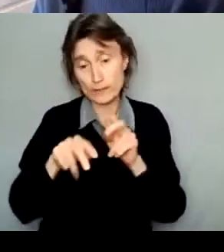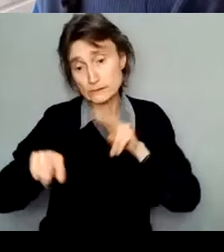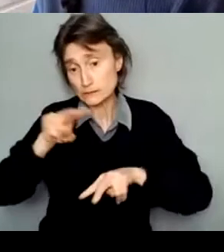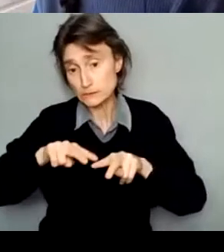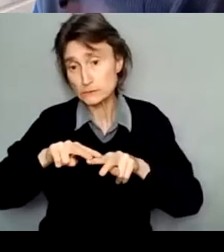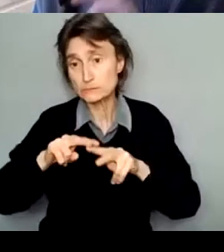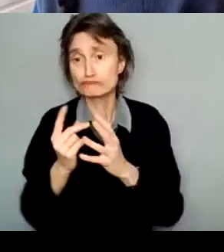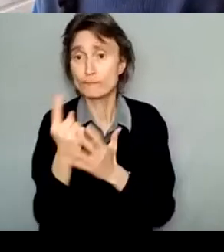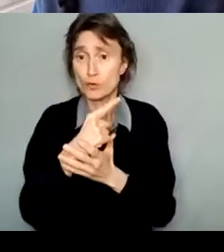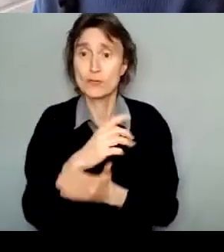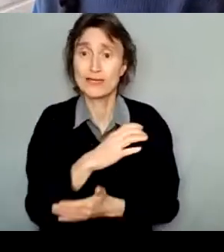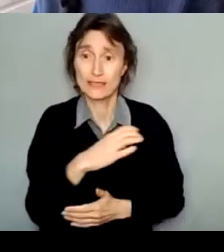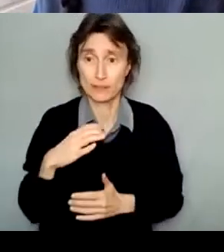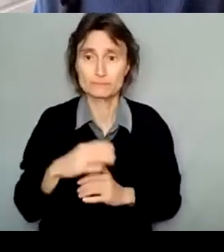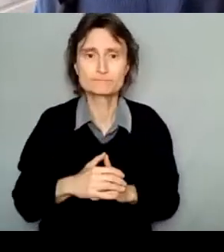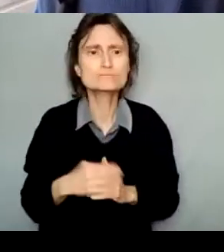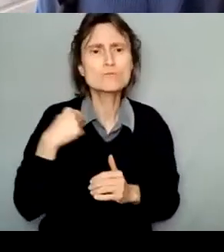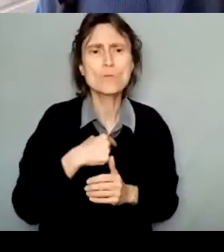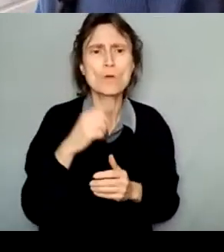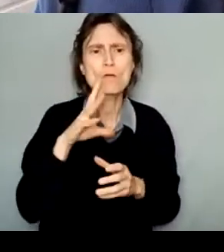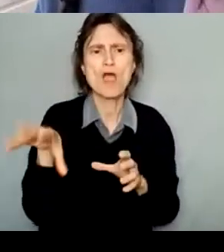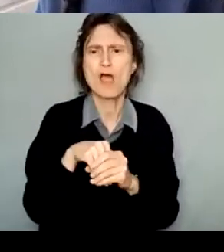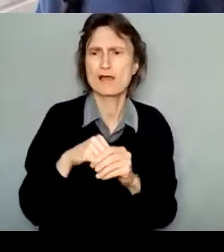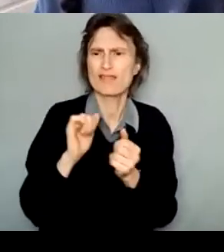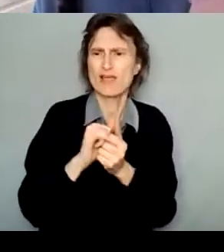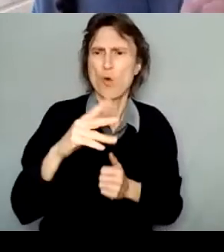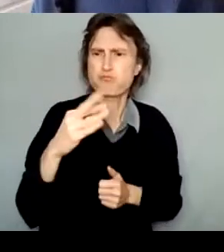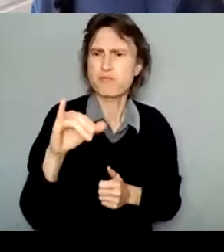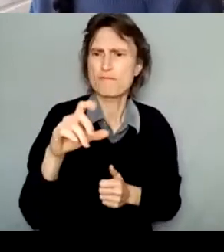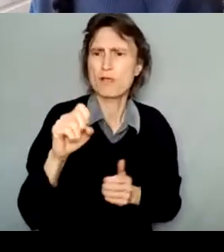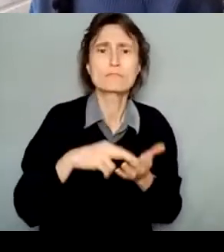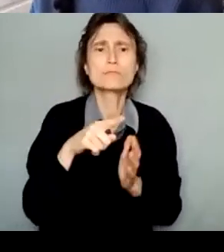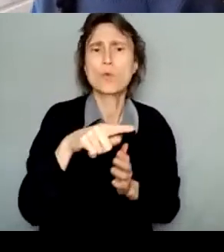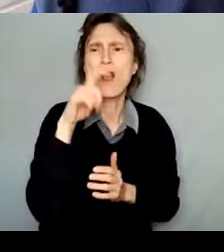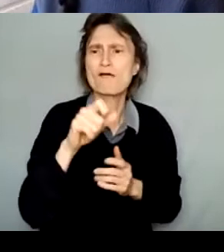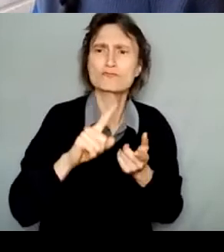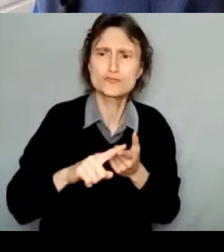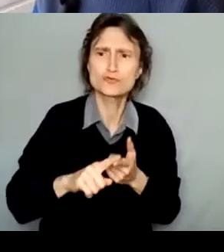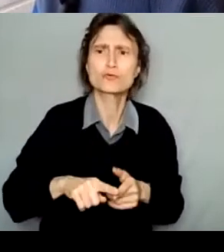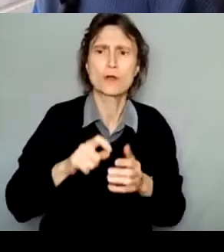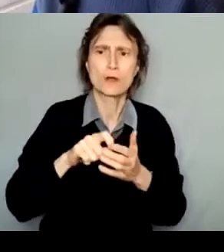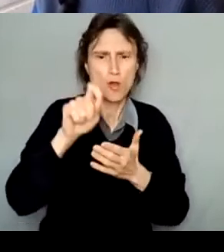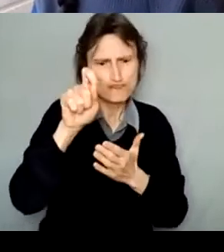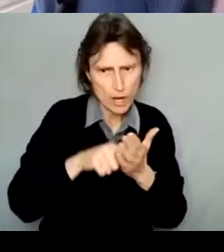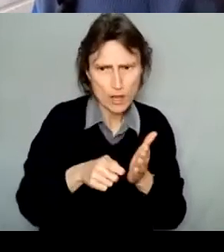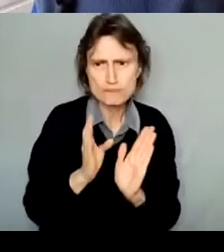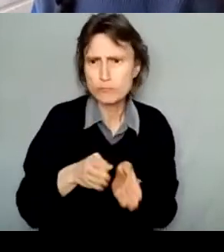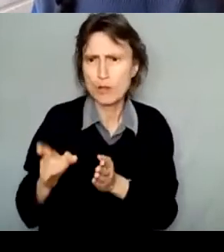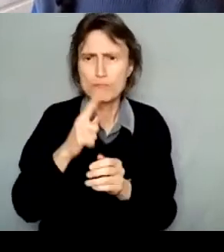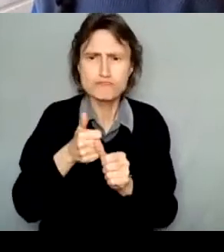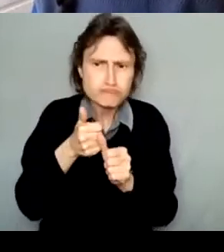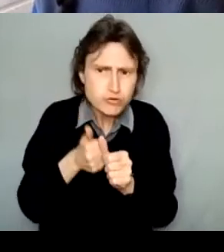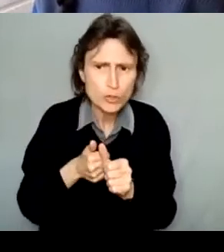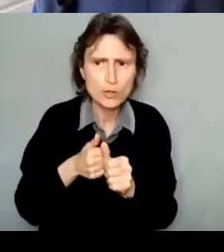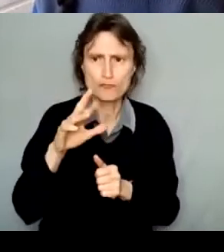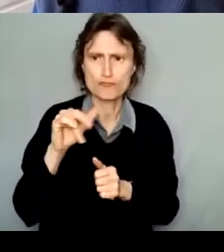particular items to the profile so that you don't have to write, prepare, and submit these things for every single grant application you